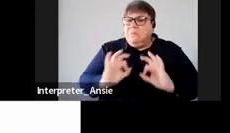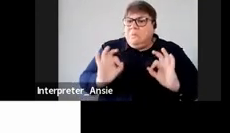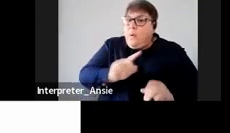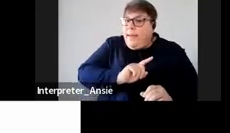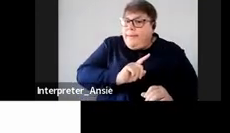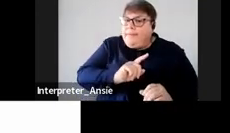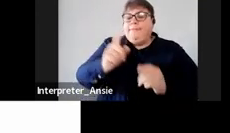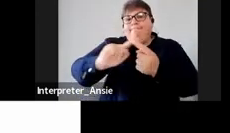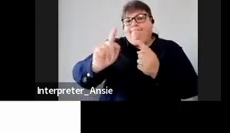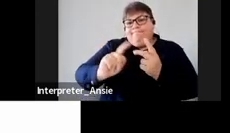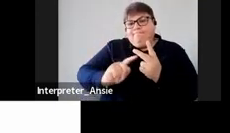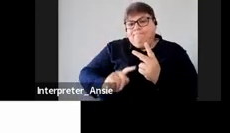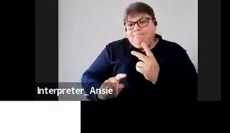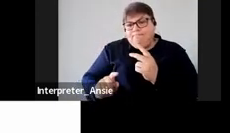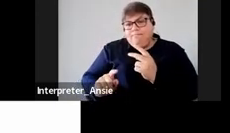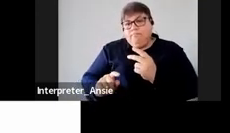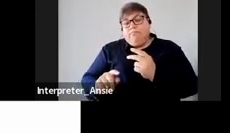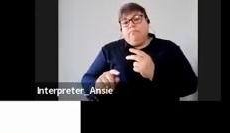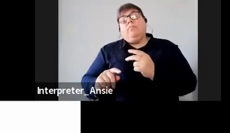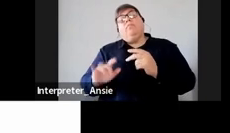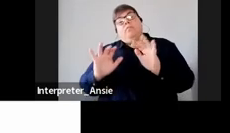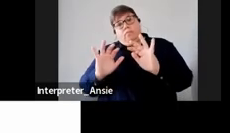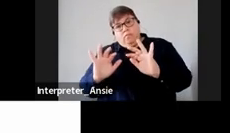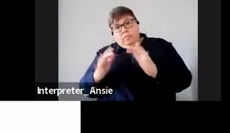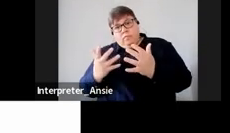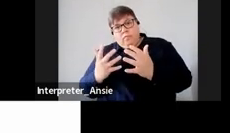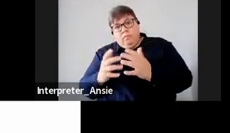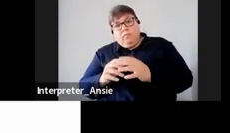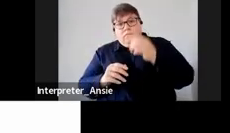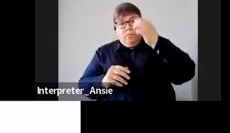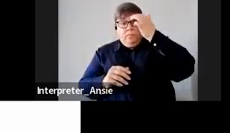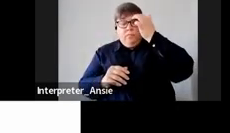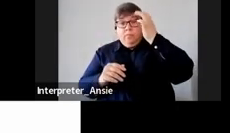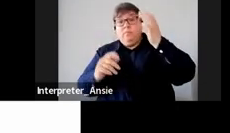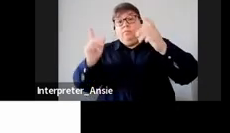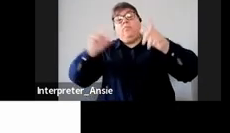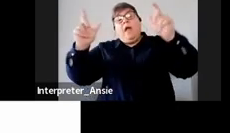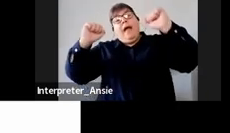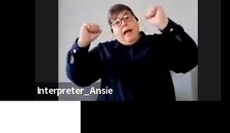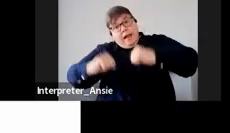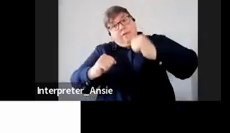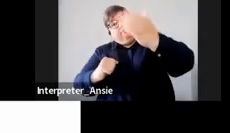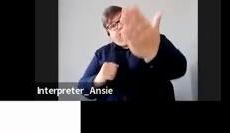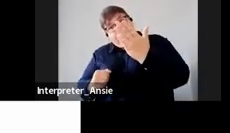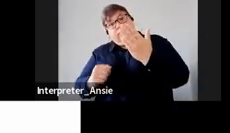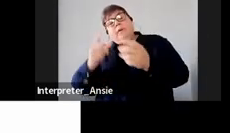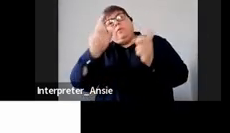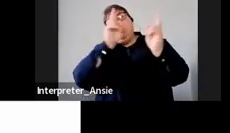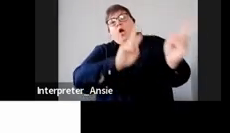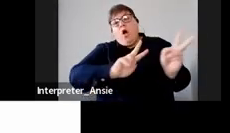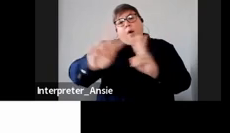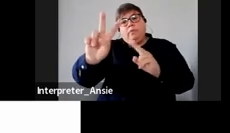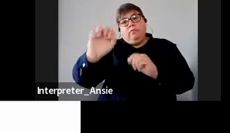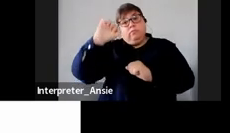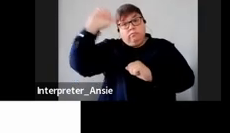request for remission is disallowed or any apportion was selectively allowed you may still object to the decision